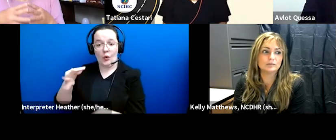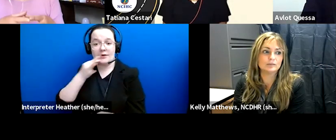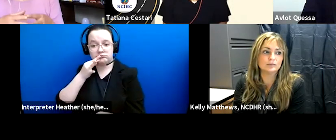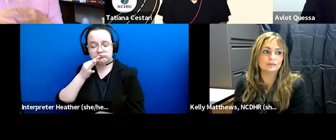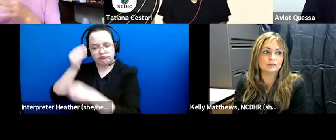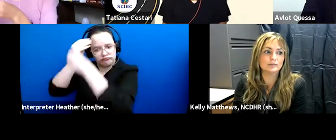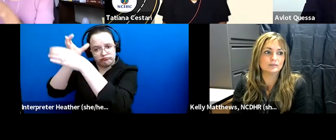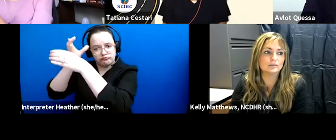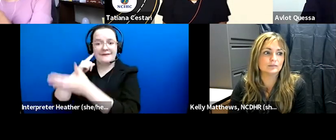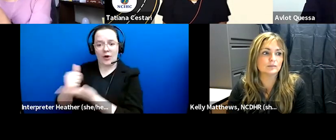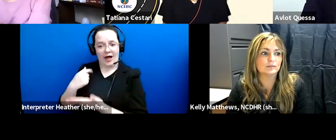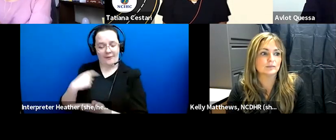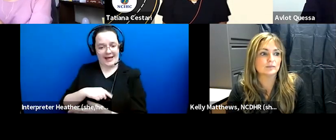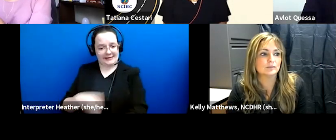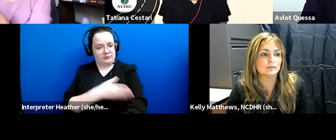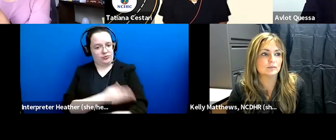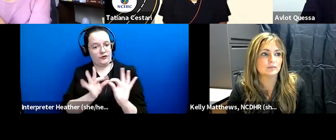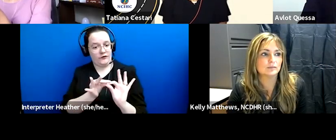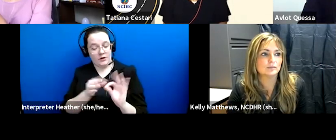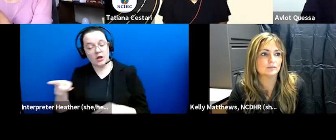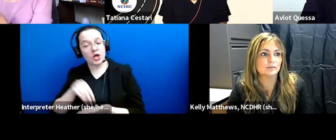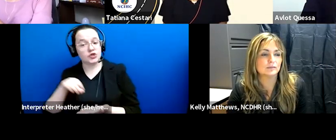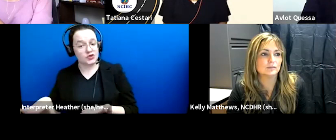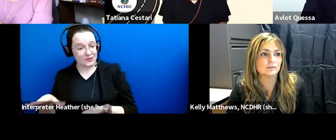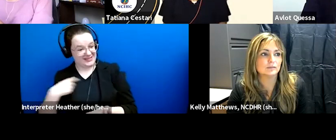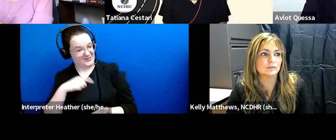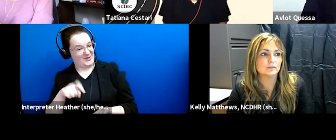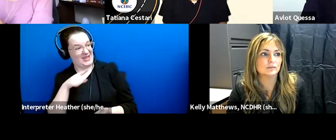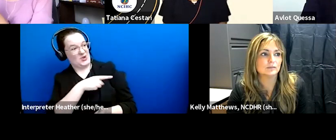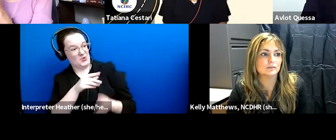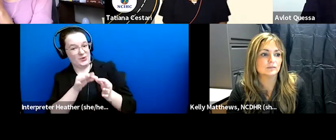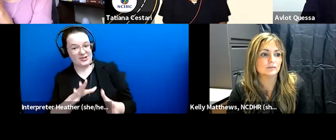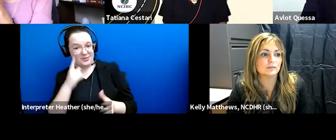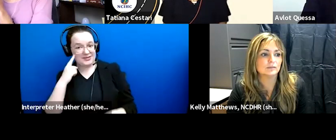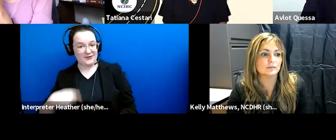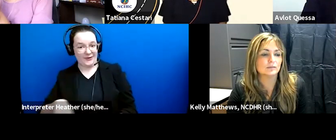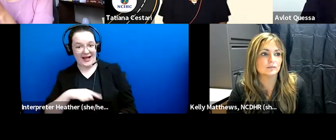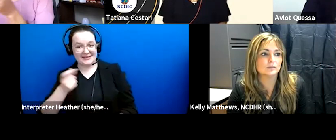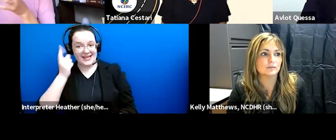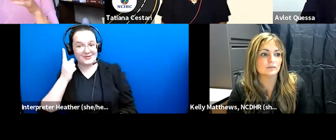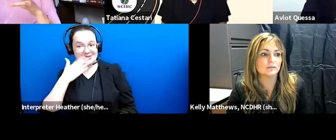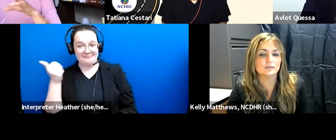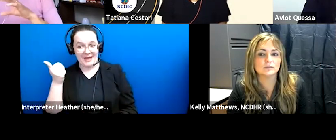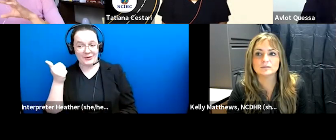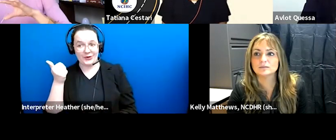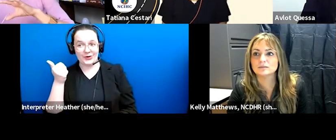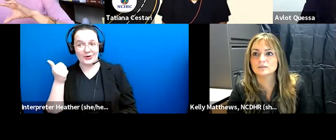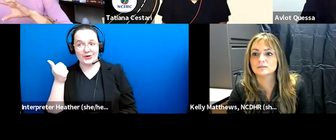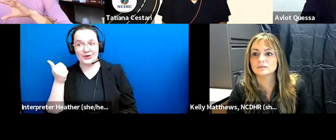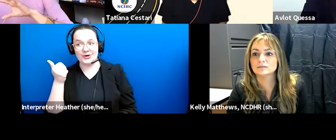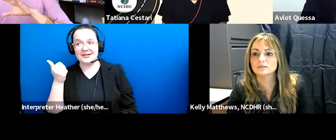and students we need you interpreters to understand better the intent the the